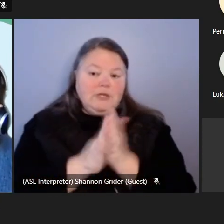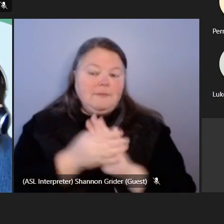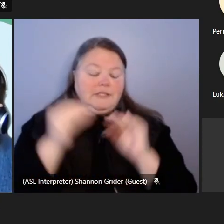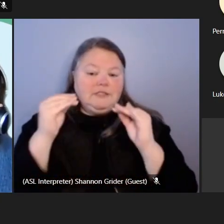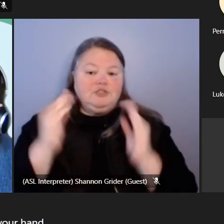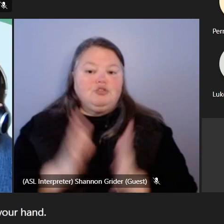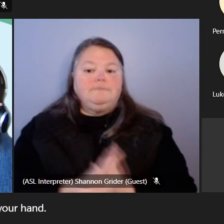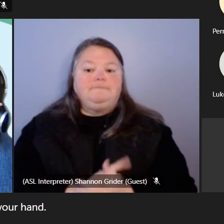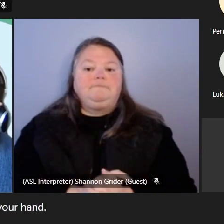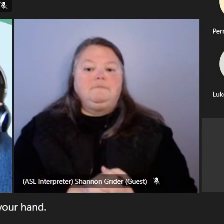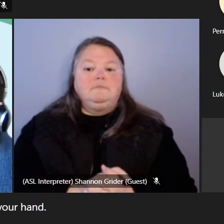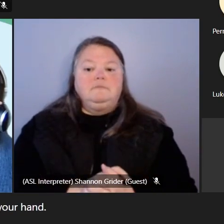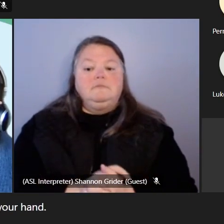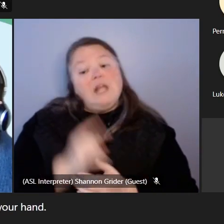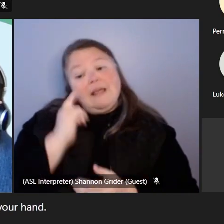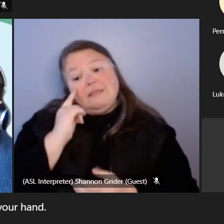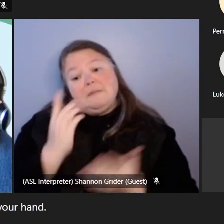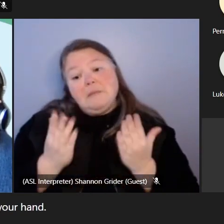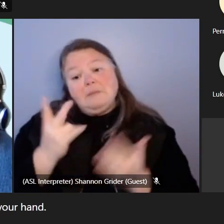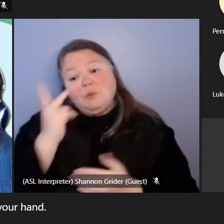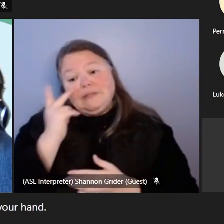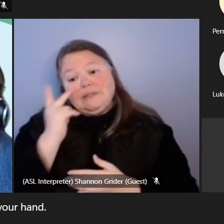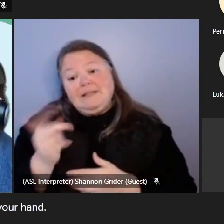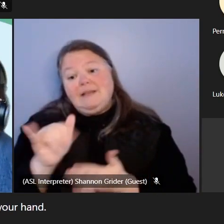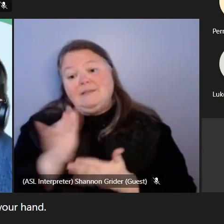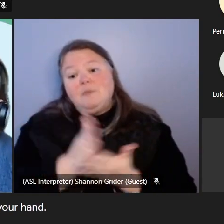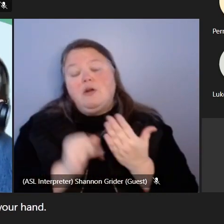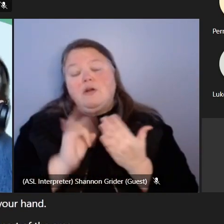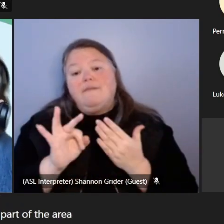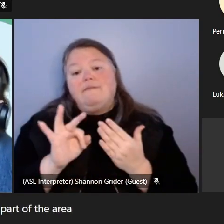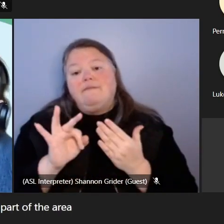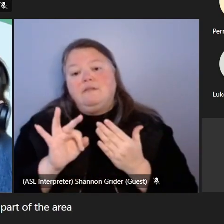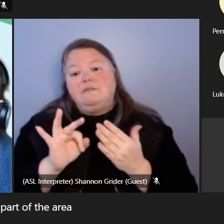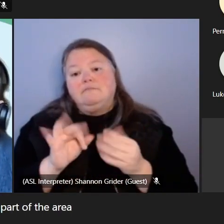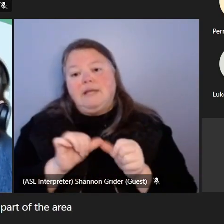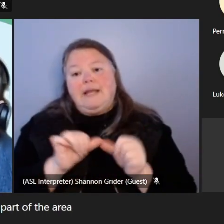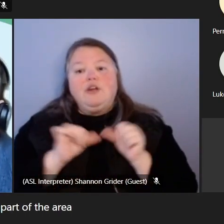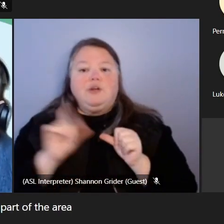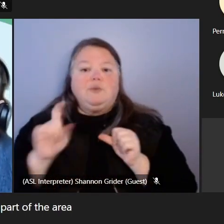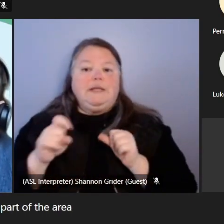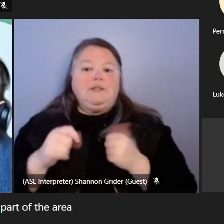and i think that we may see that that that is part of the area that we need to address